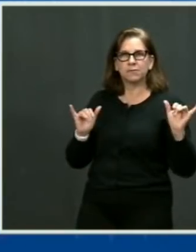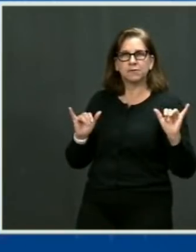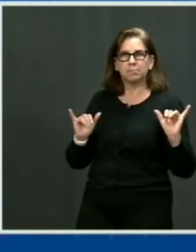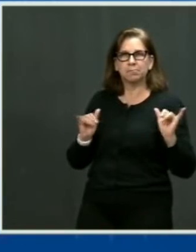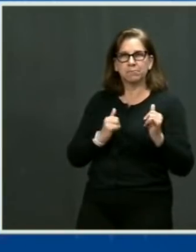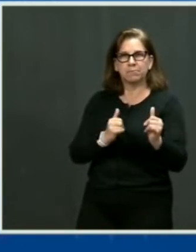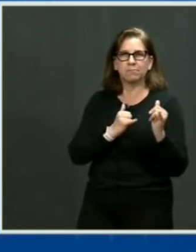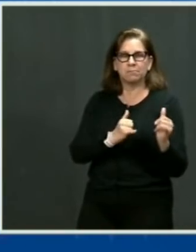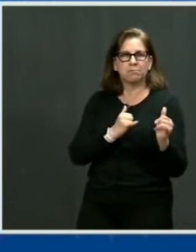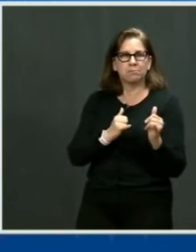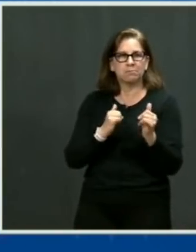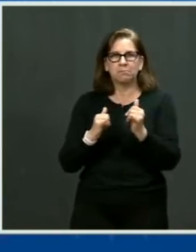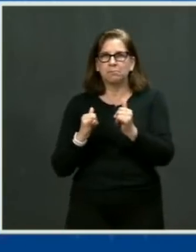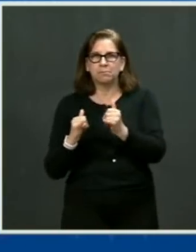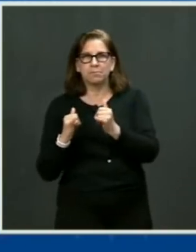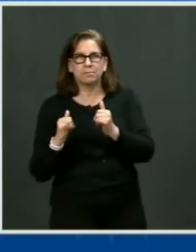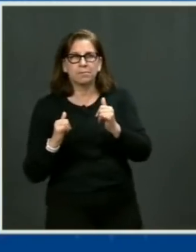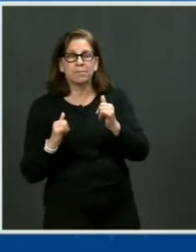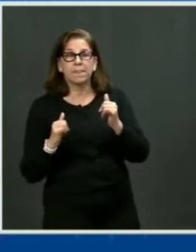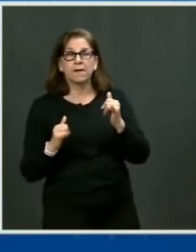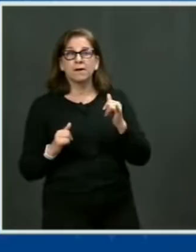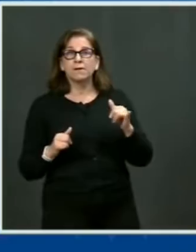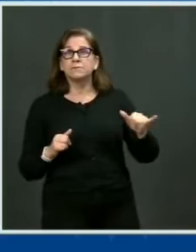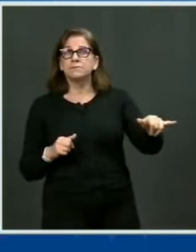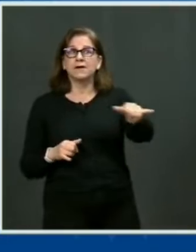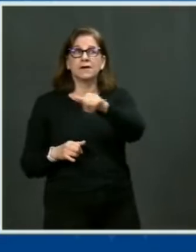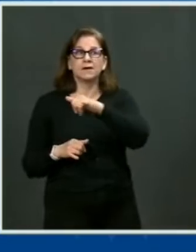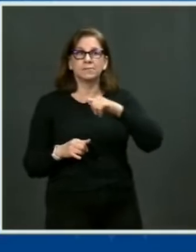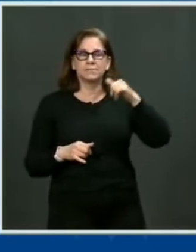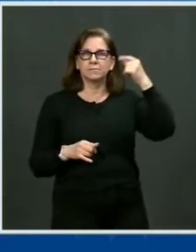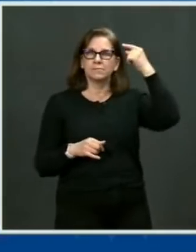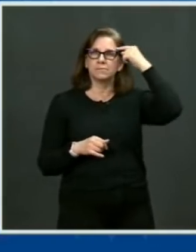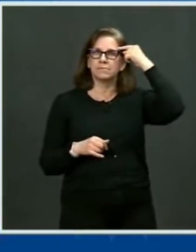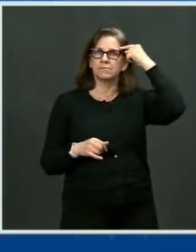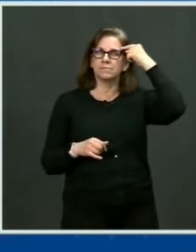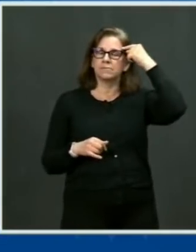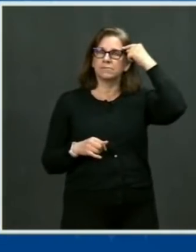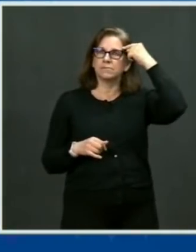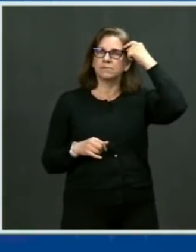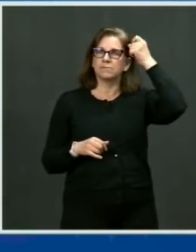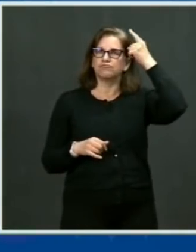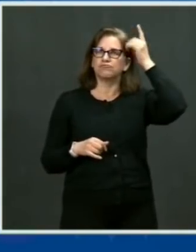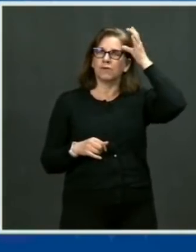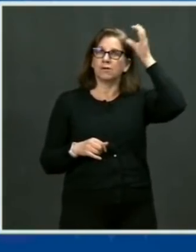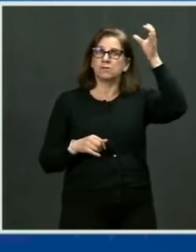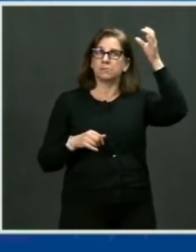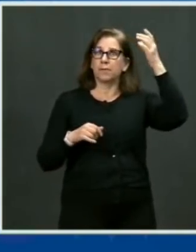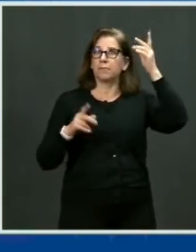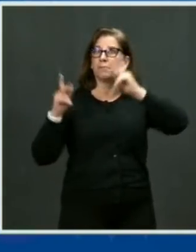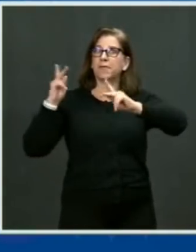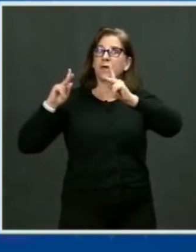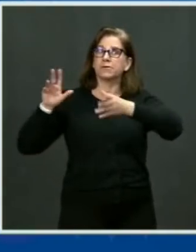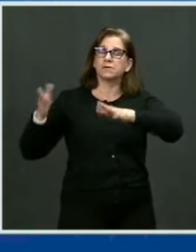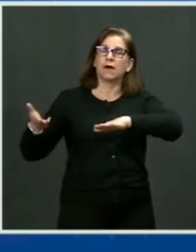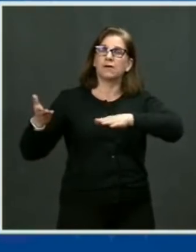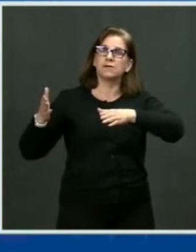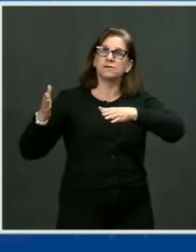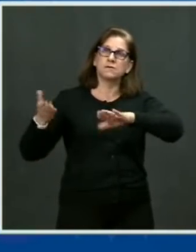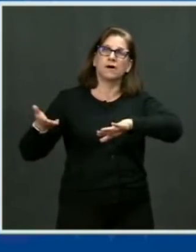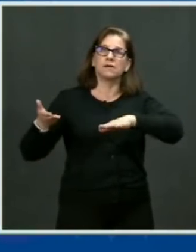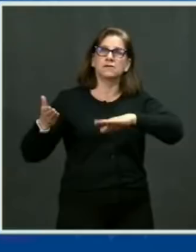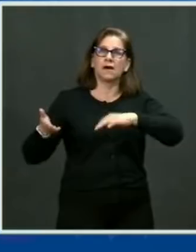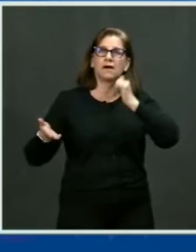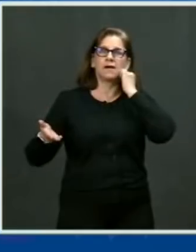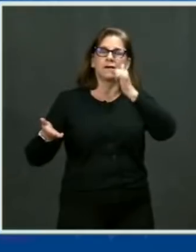that we have so many people dying every single day from gun violence in America is a